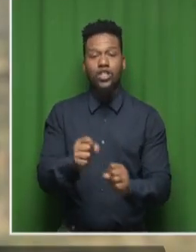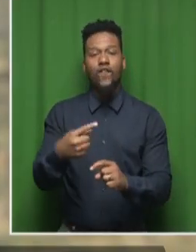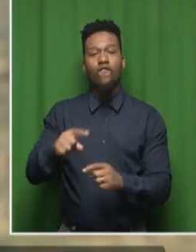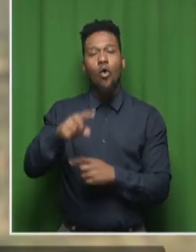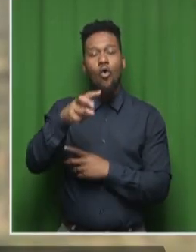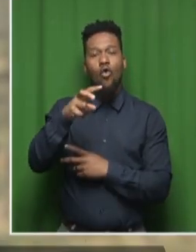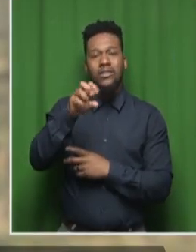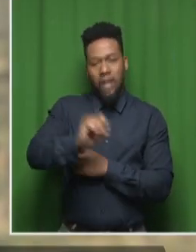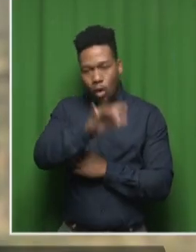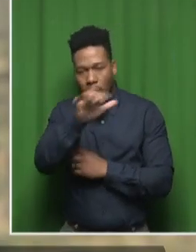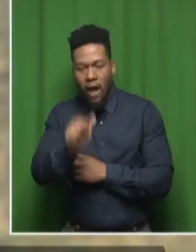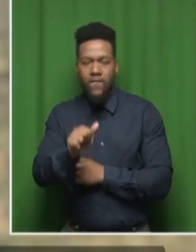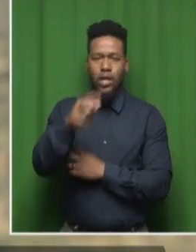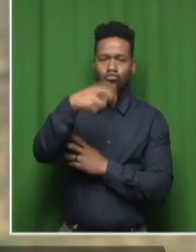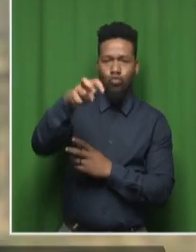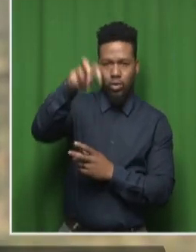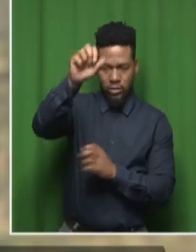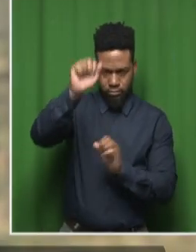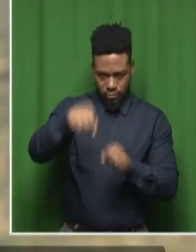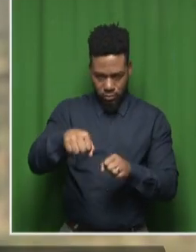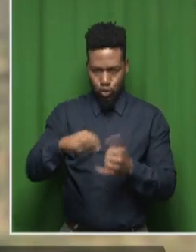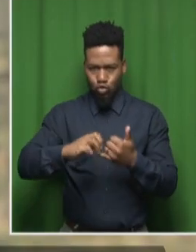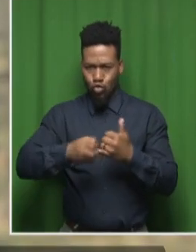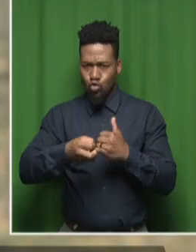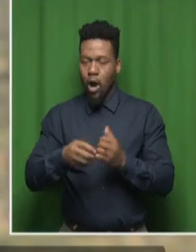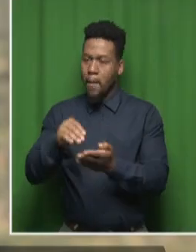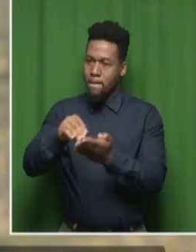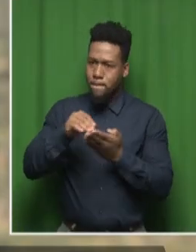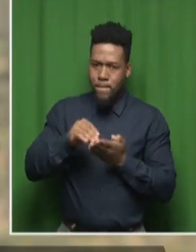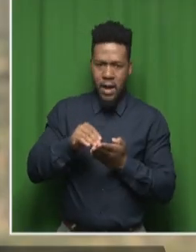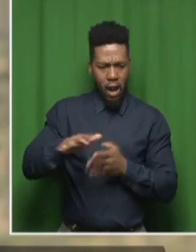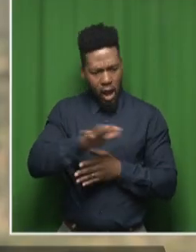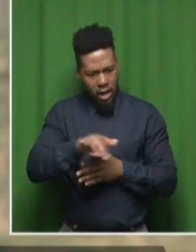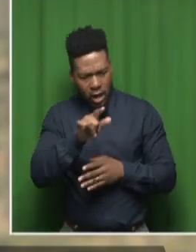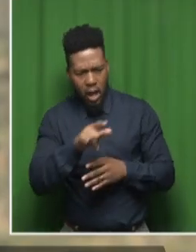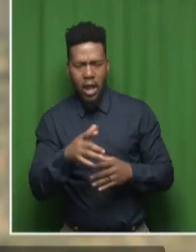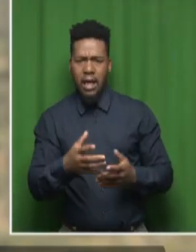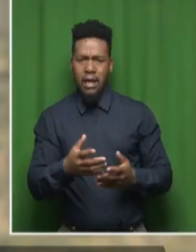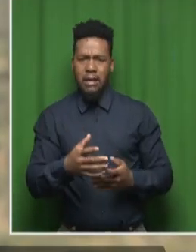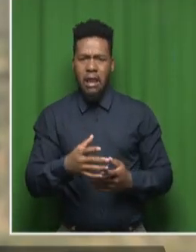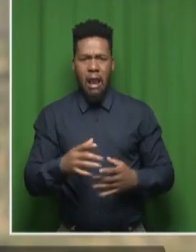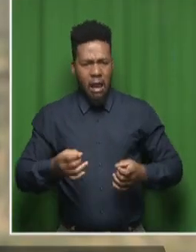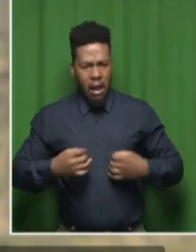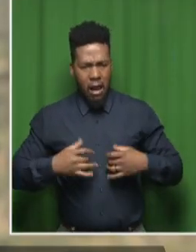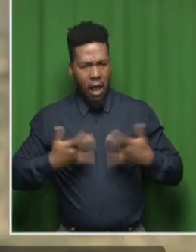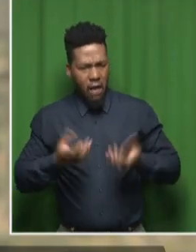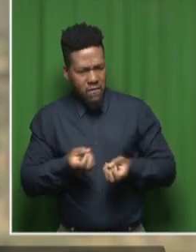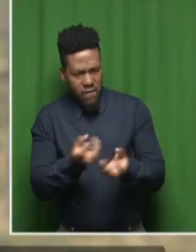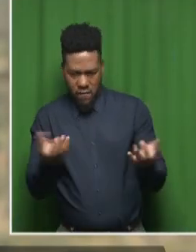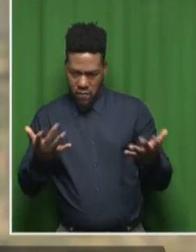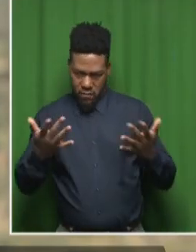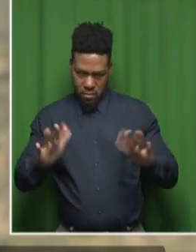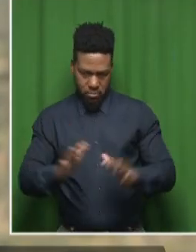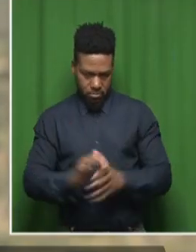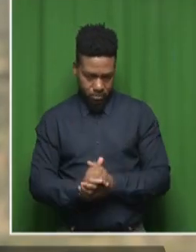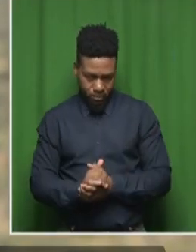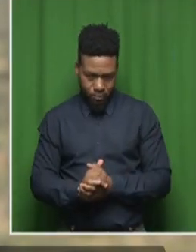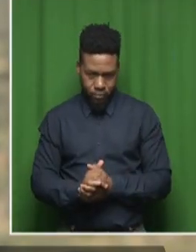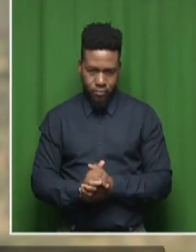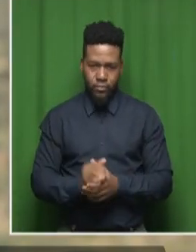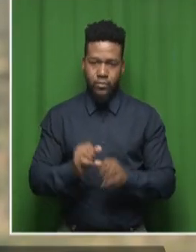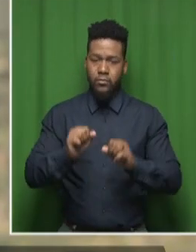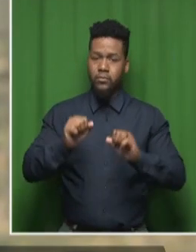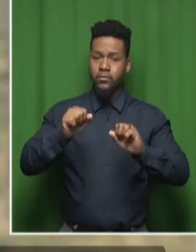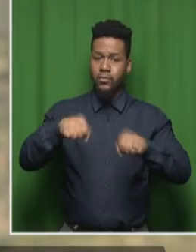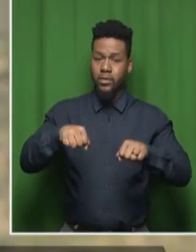Carnarvon and some of the surrounding areas alive through the various science initiatives as well. I must say, some of the